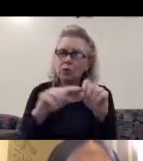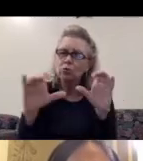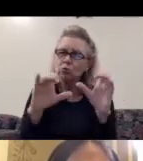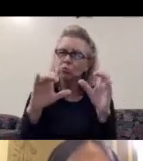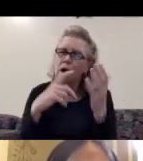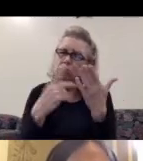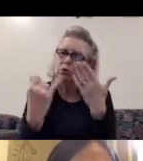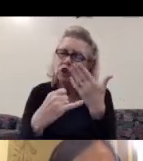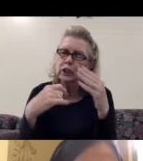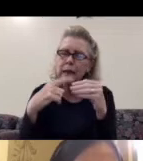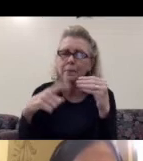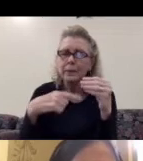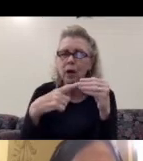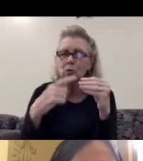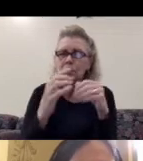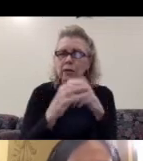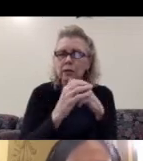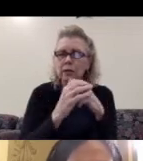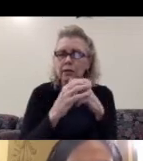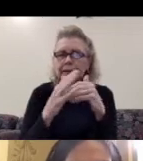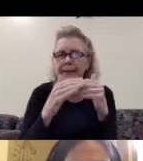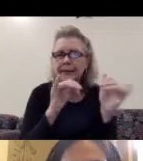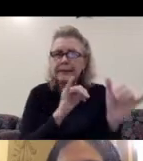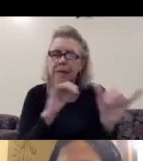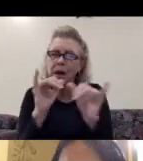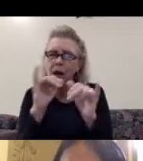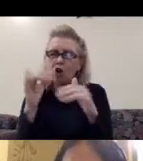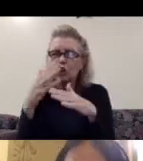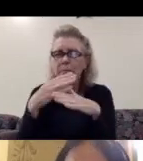similarities between